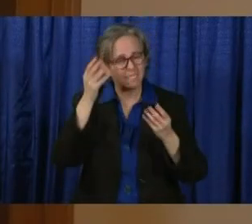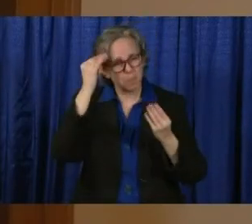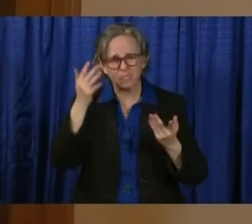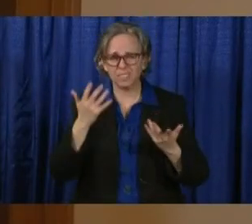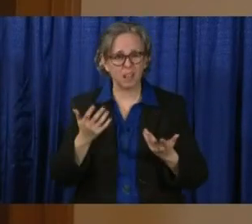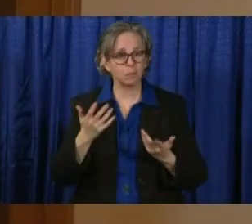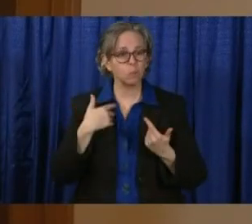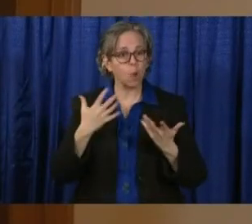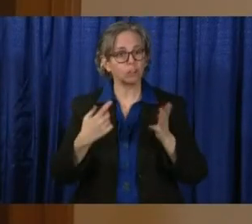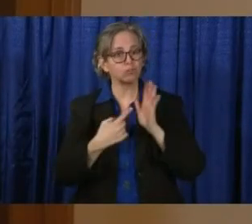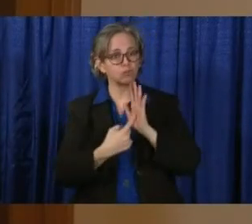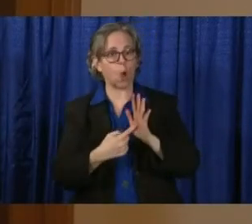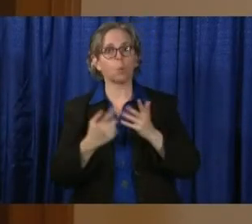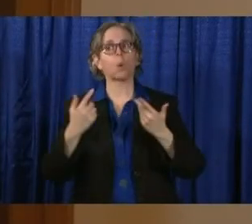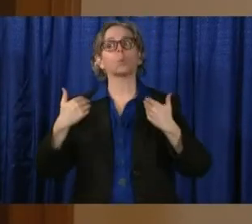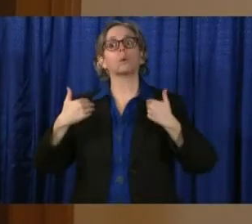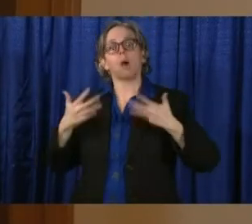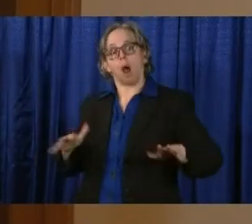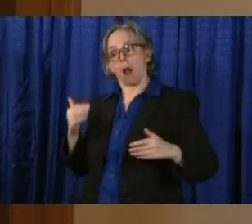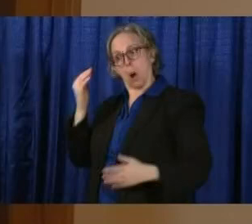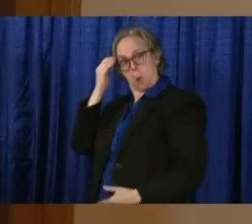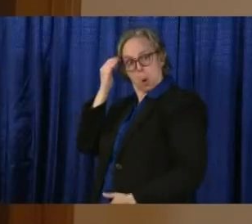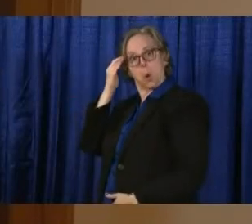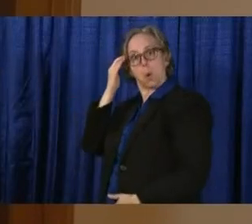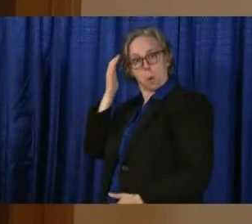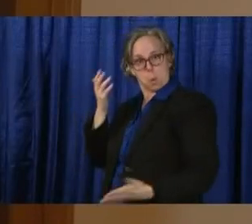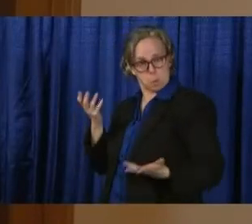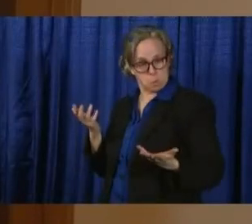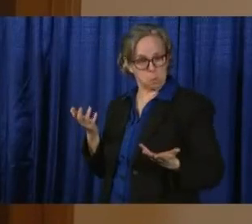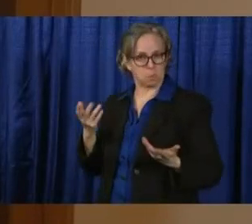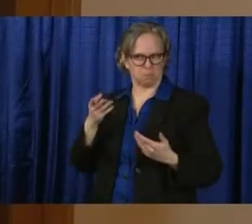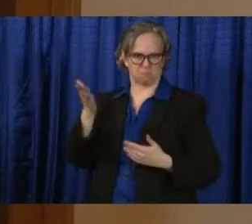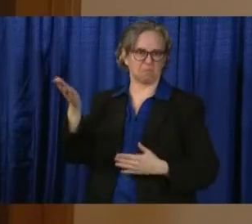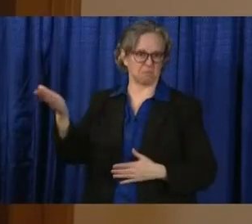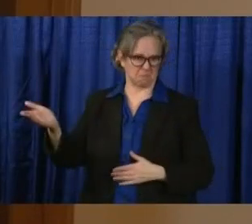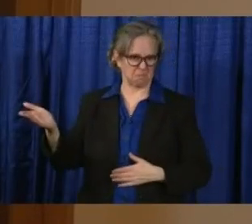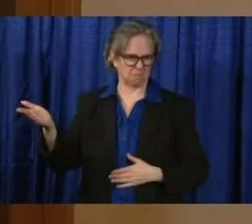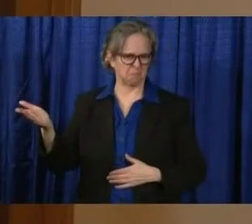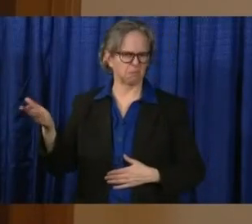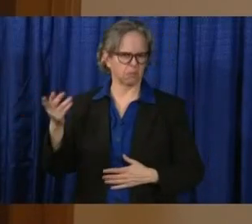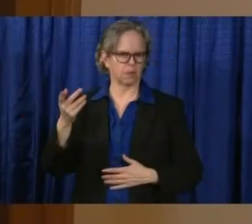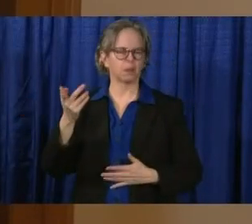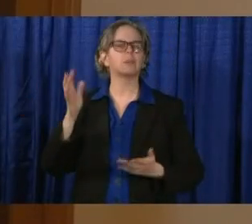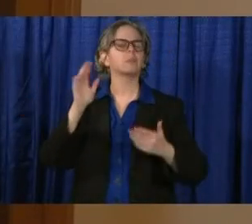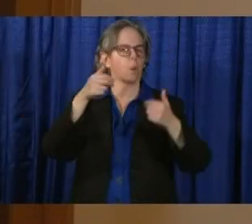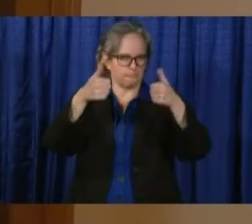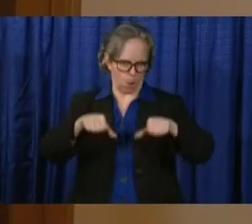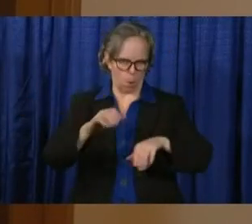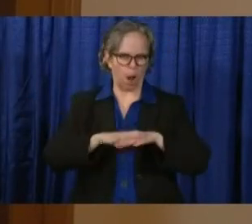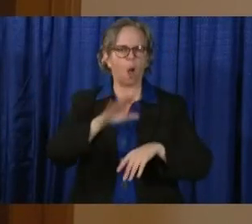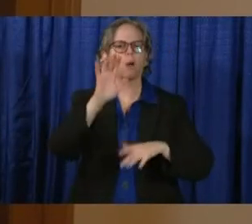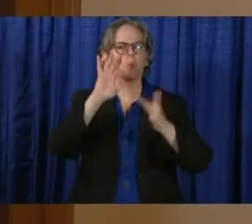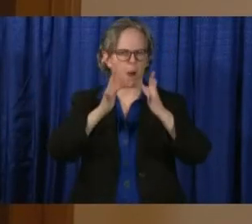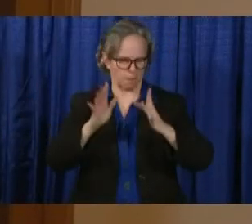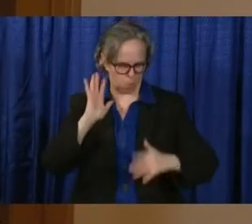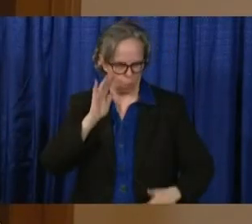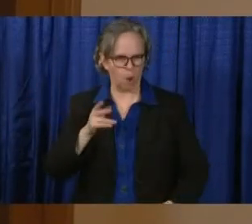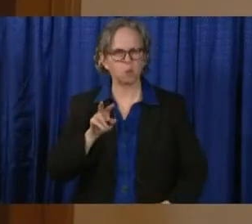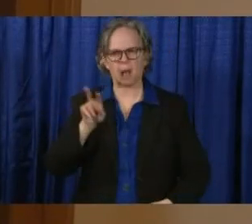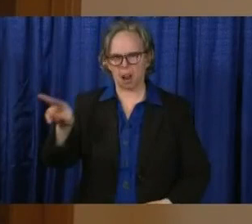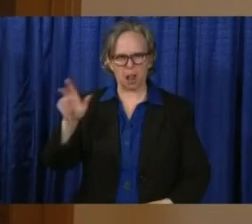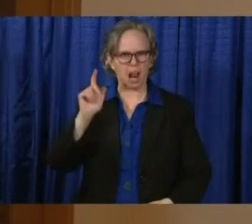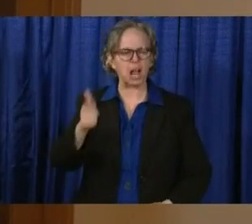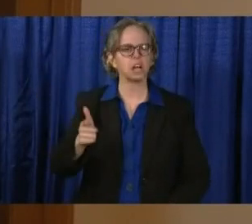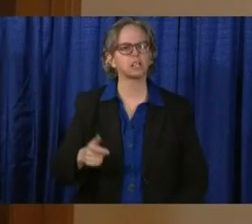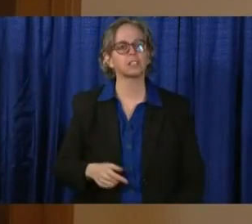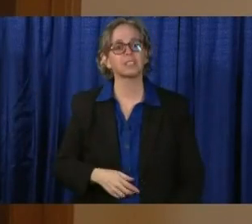what we know. And we'll have this on our website. Deaths by race,